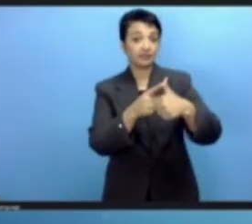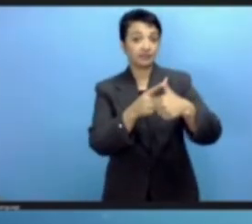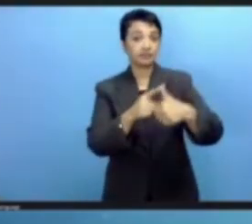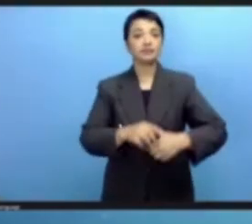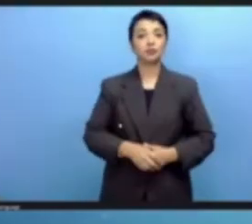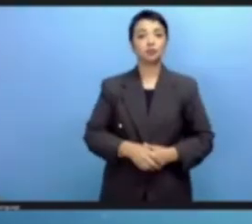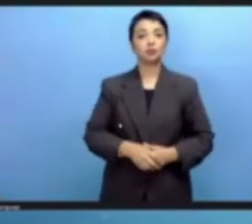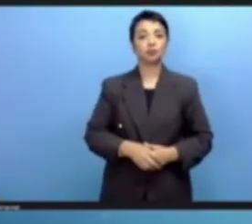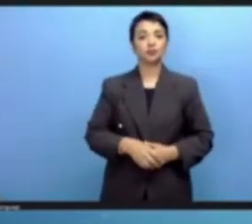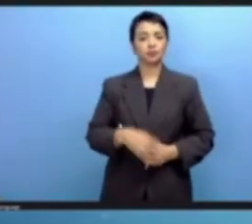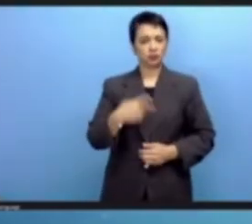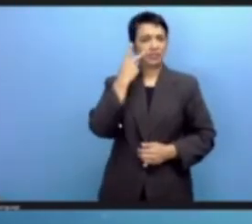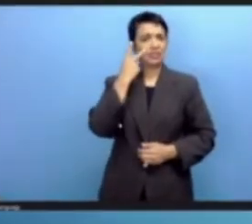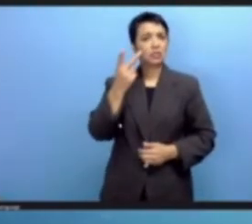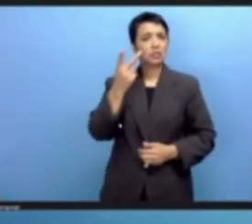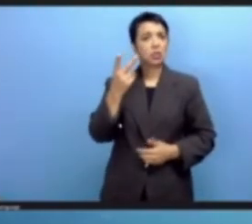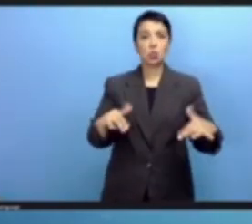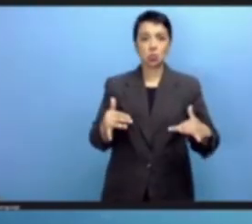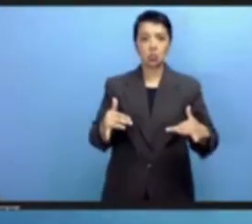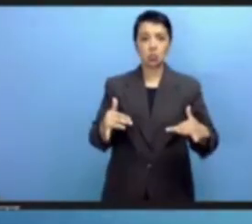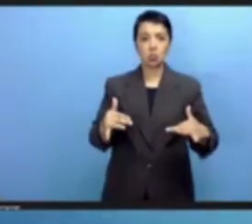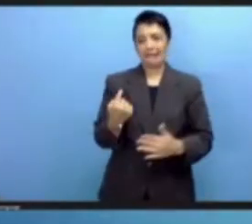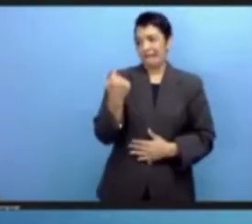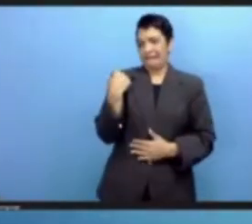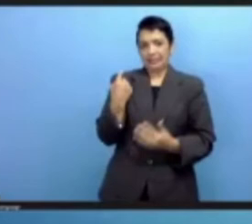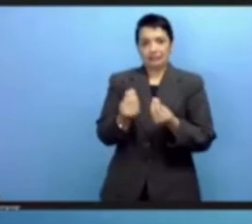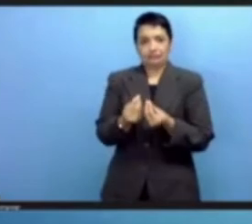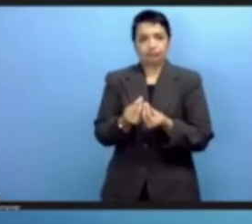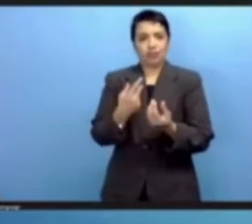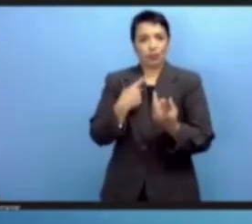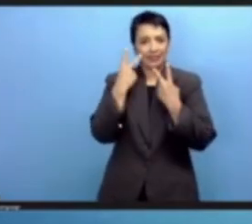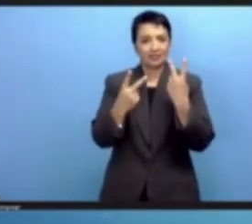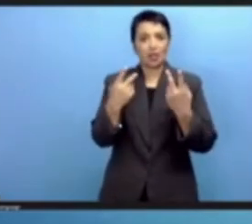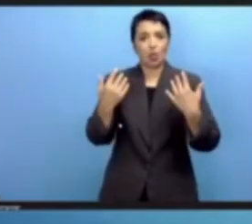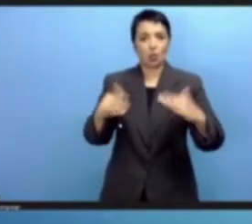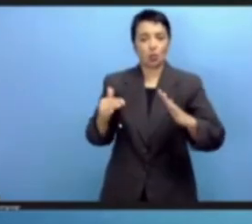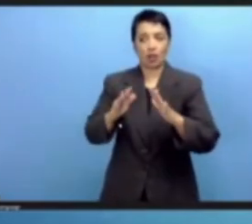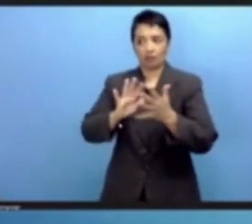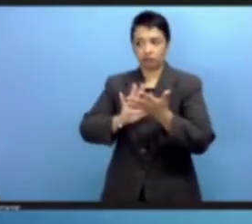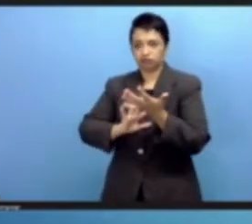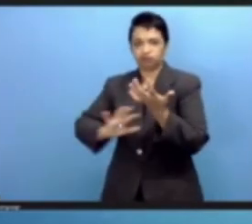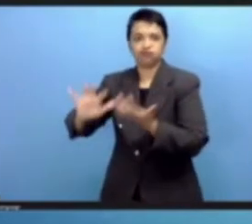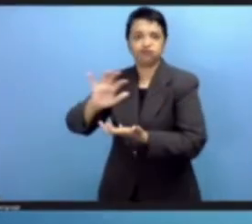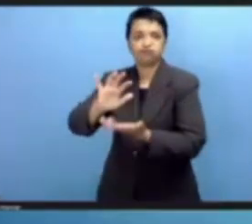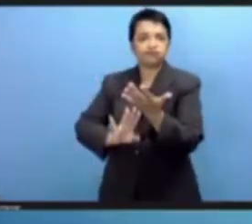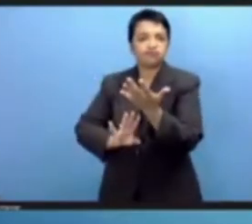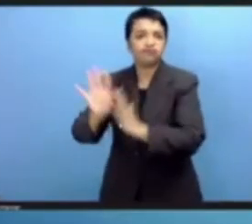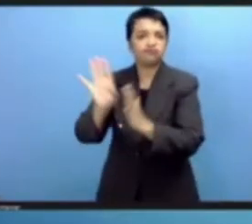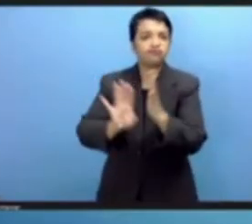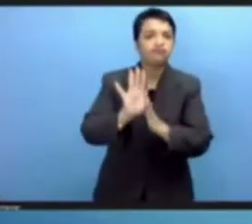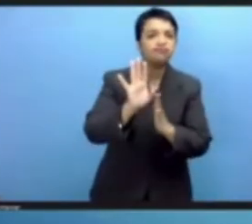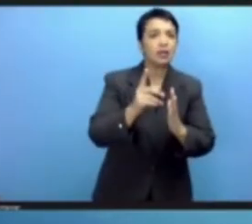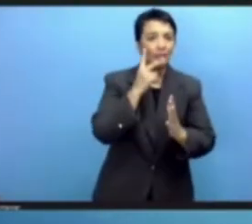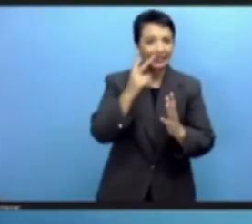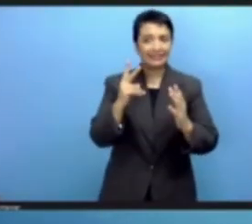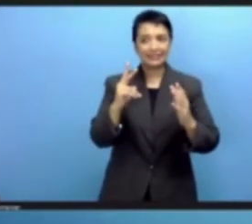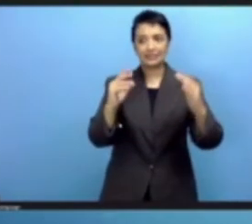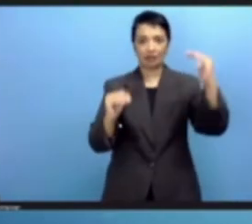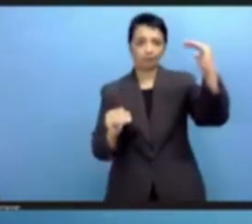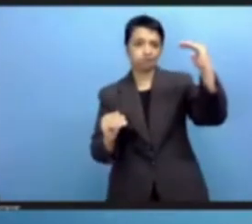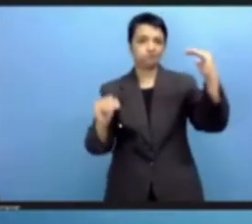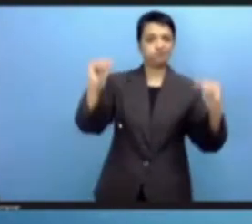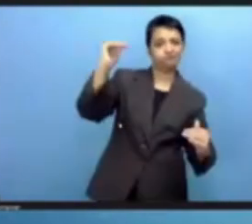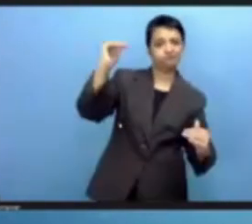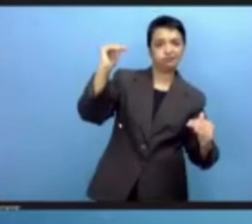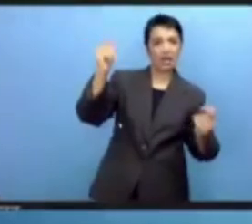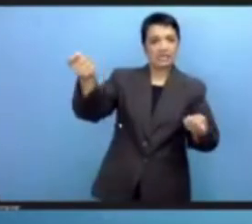are created or exacerbated by structural inequalities and power imbalances, which we need to acknowledge as we develop